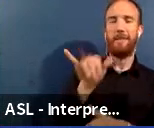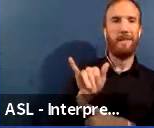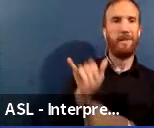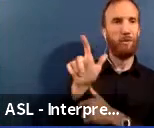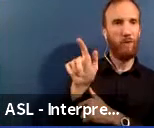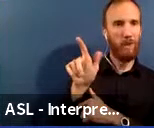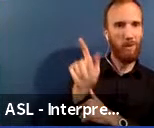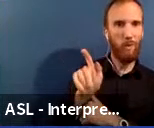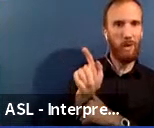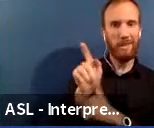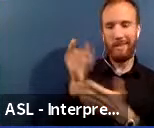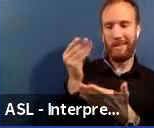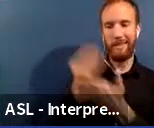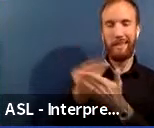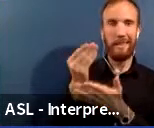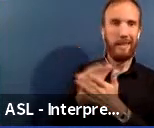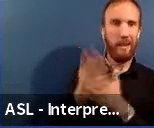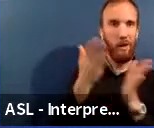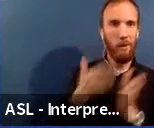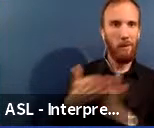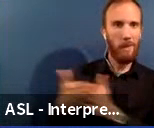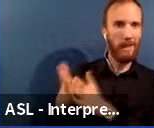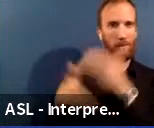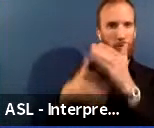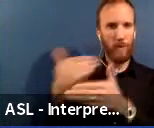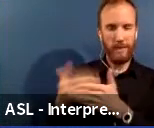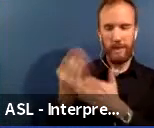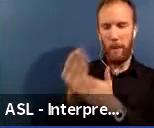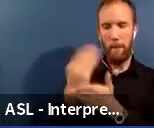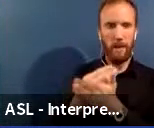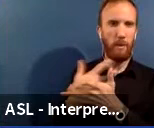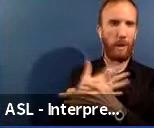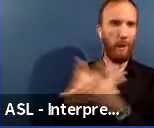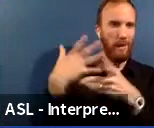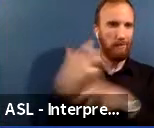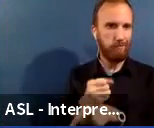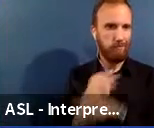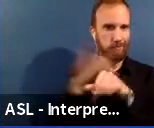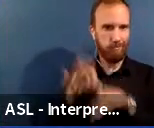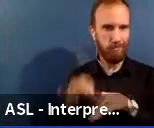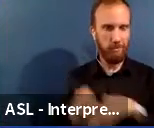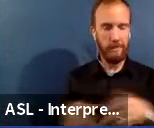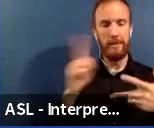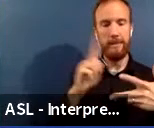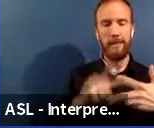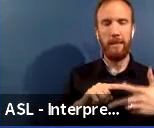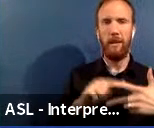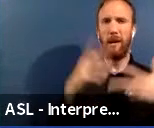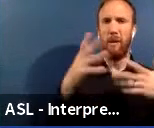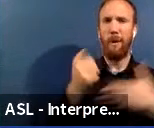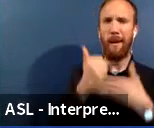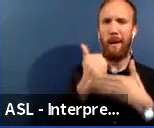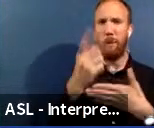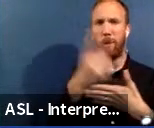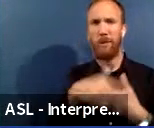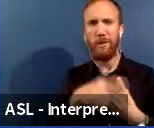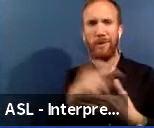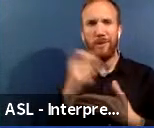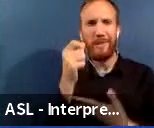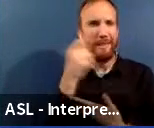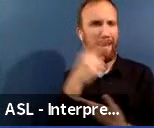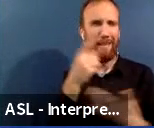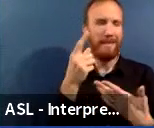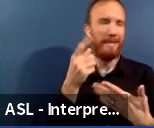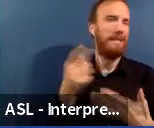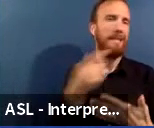year, the FY21 capital planning process. We want to continue to build everybody's understanding, like I said before, and also